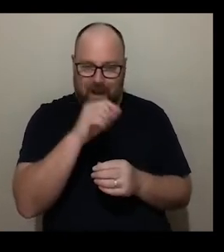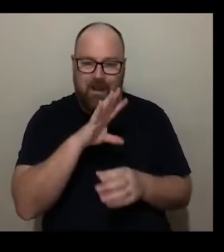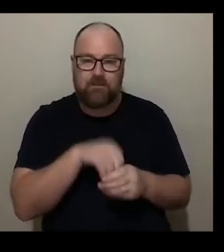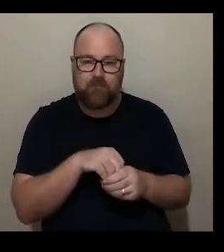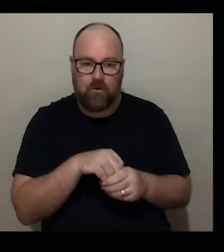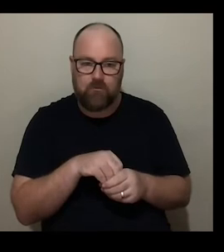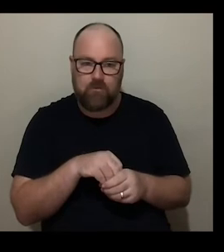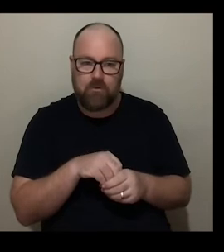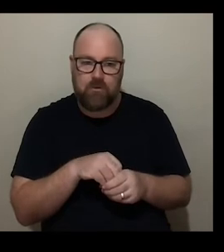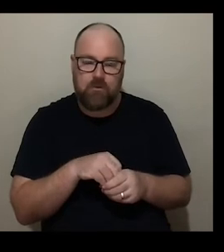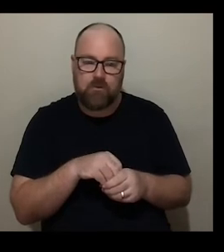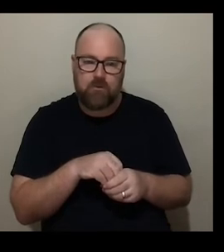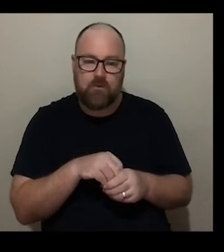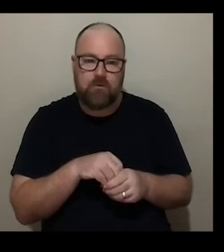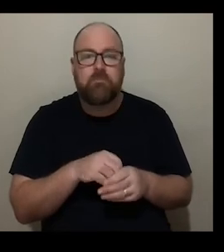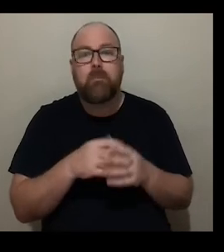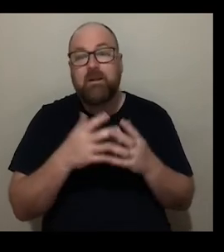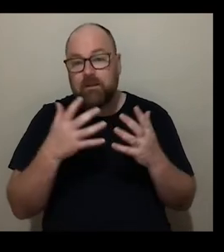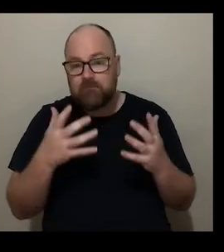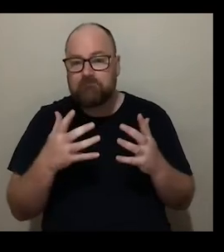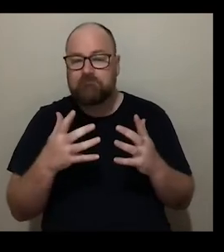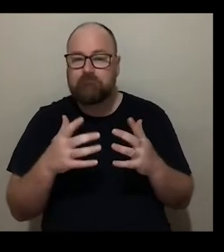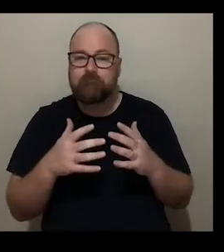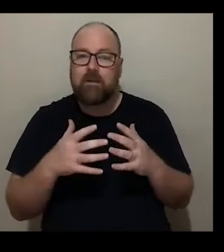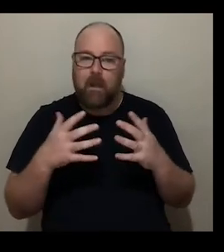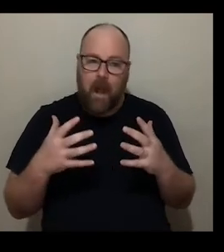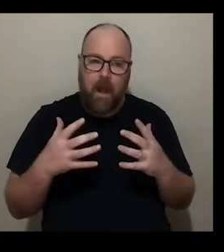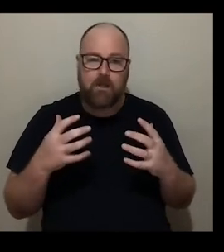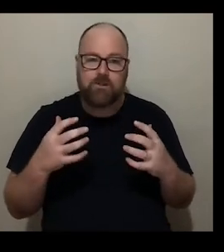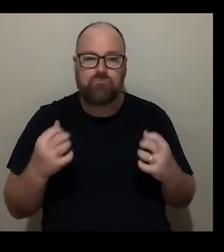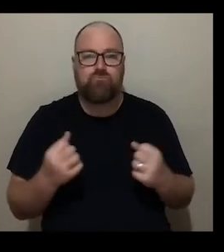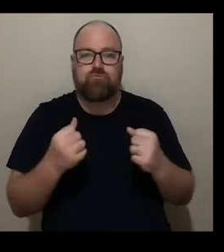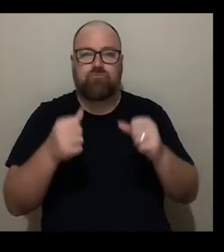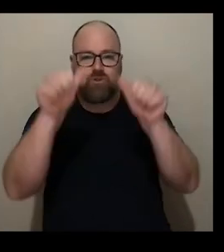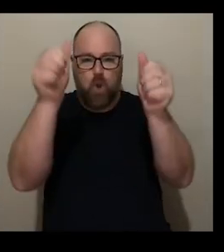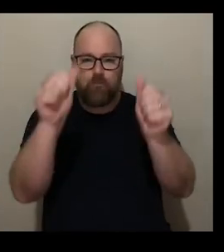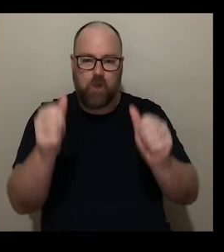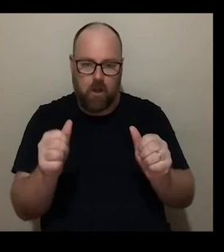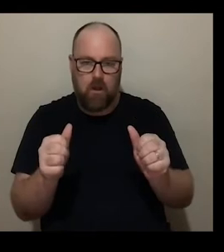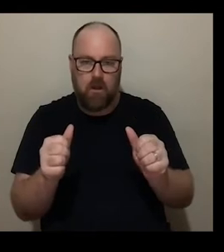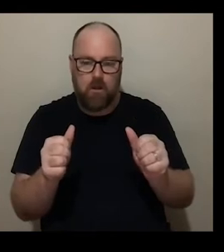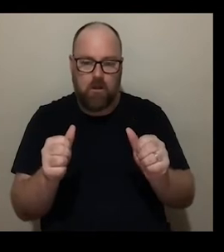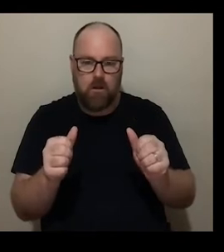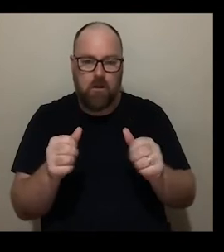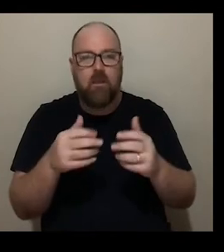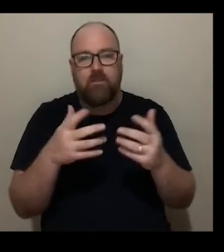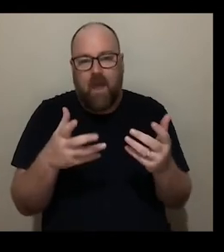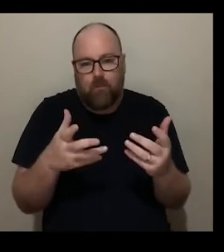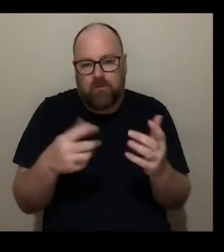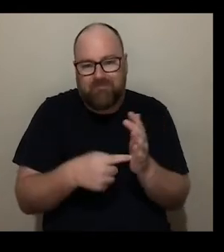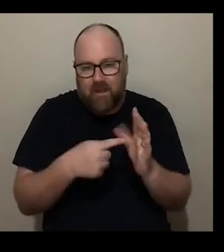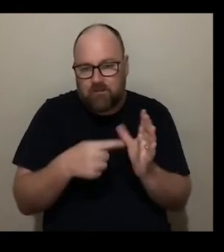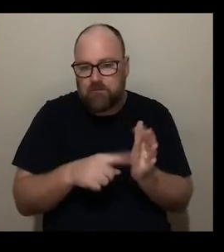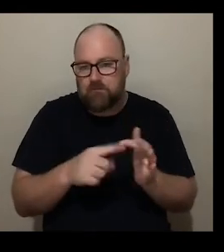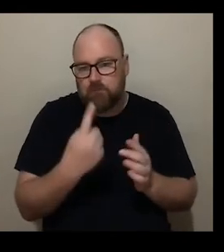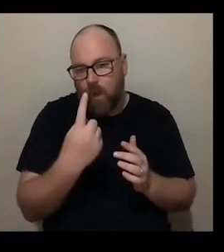mainly large robust very very strong indestructible sculpture um which of course is part of what tate shows